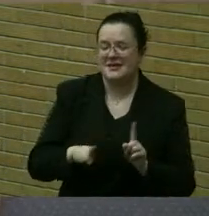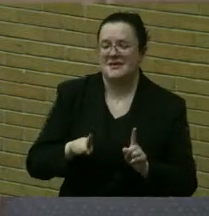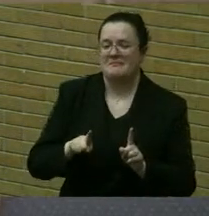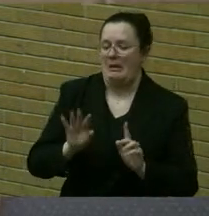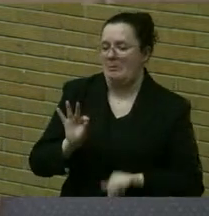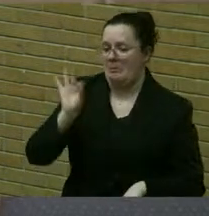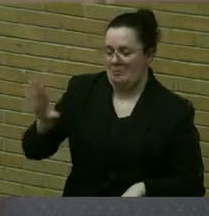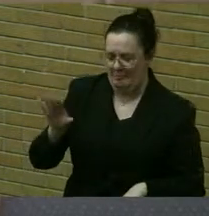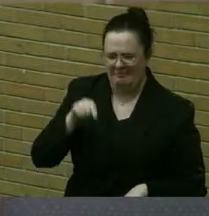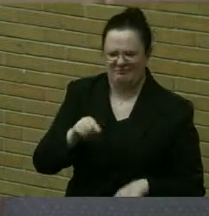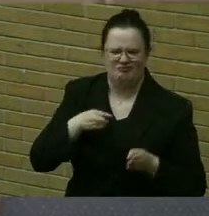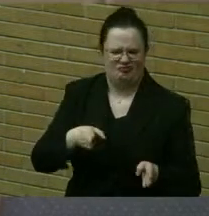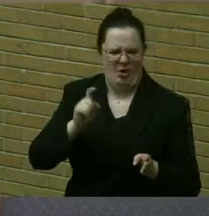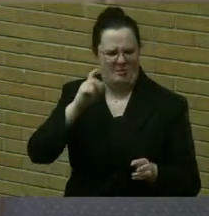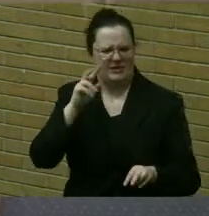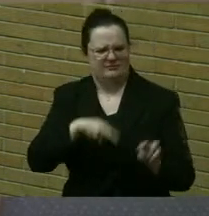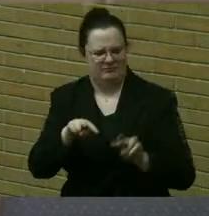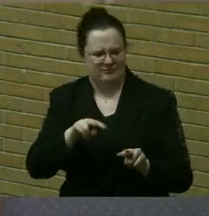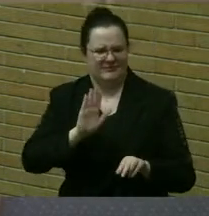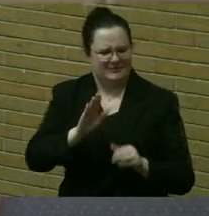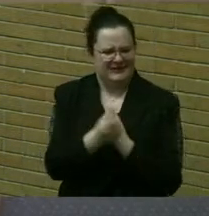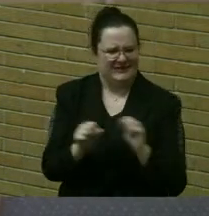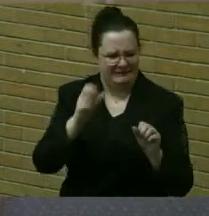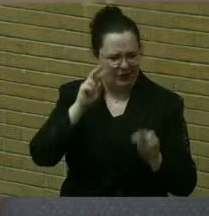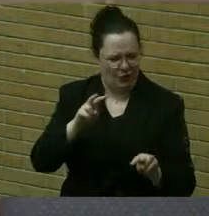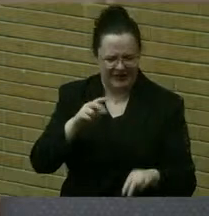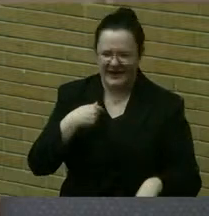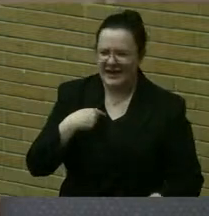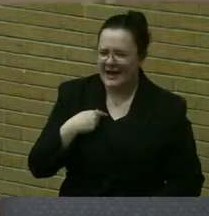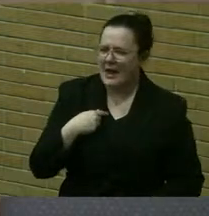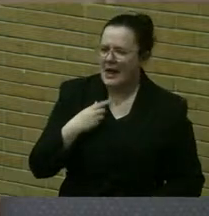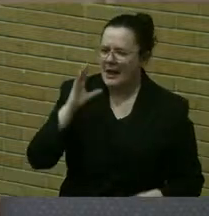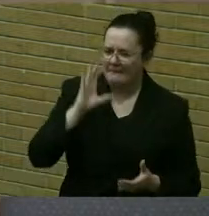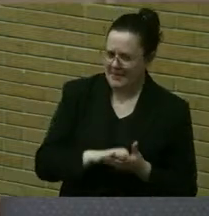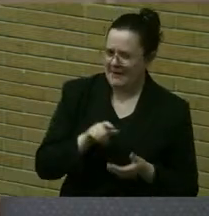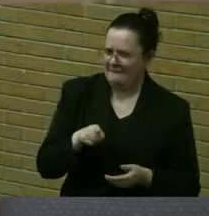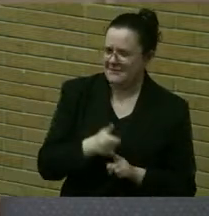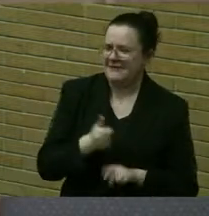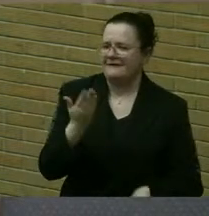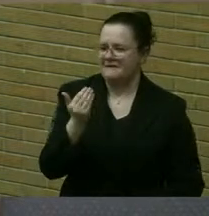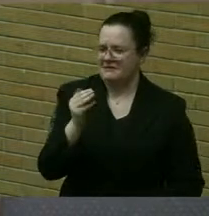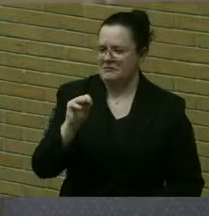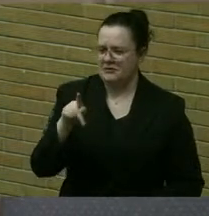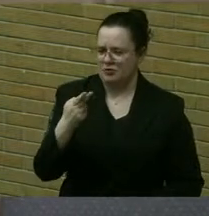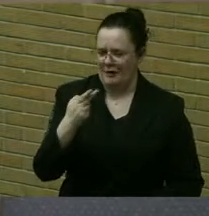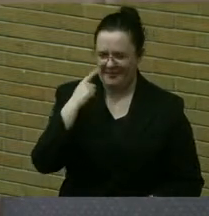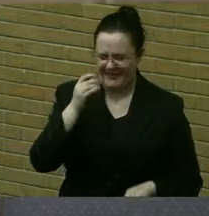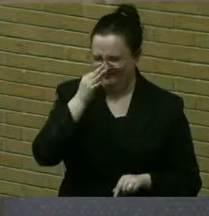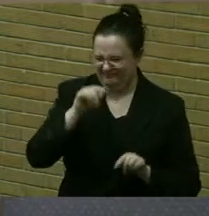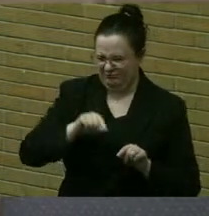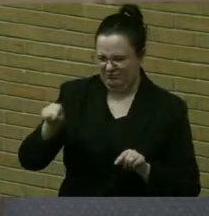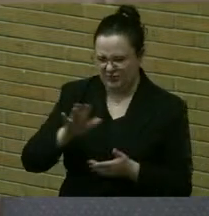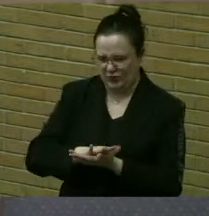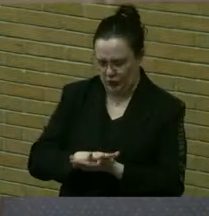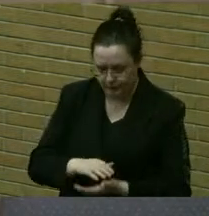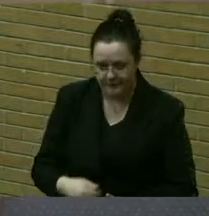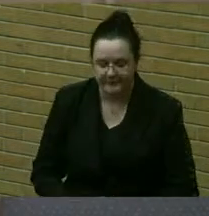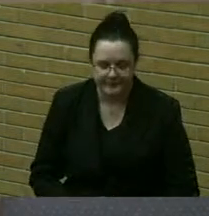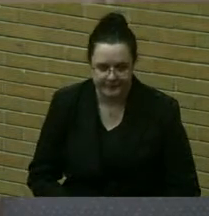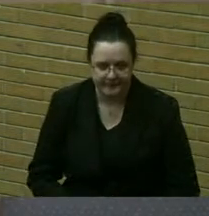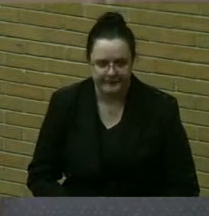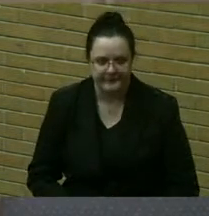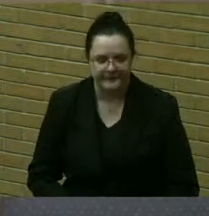that the safety of the road be looked at. I'm pretty sure it's a 15-mile-an-hour zone, being outside of a school. That, coupled with